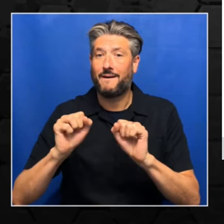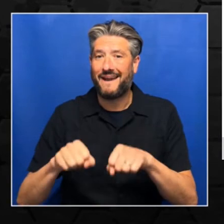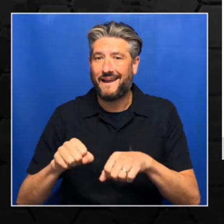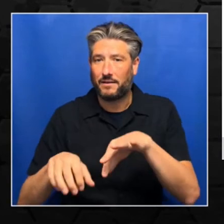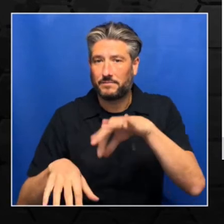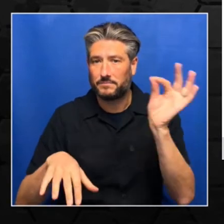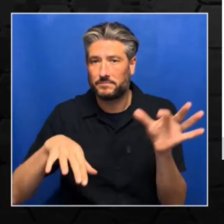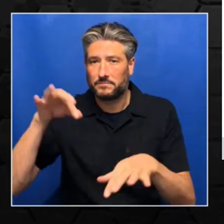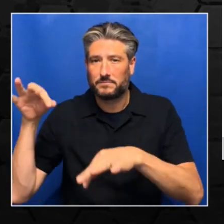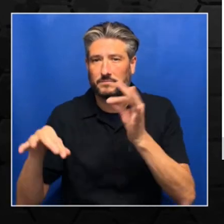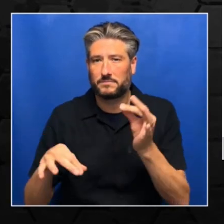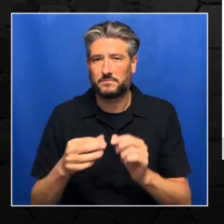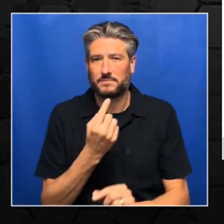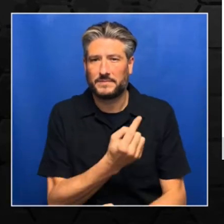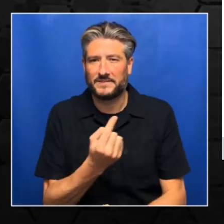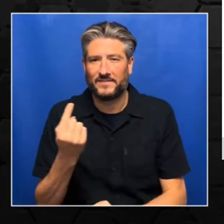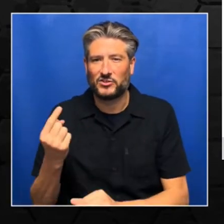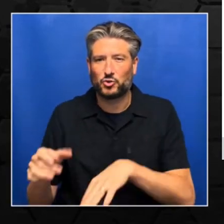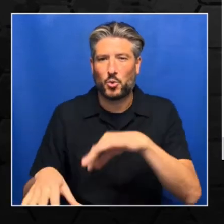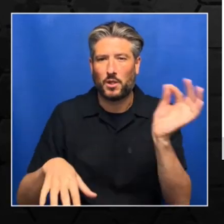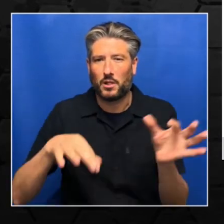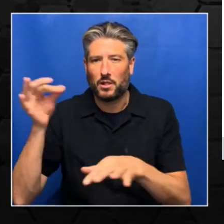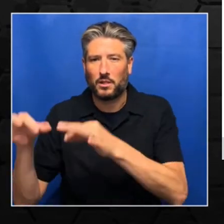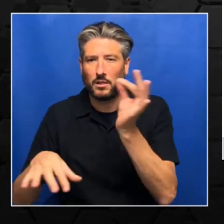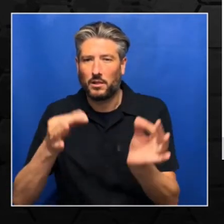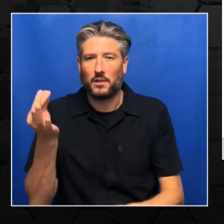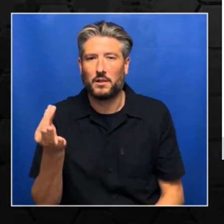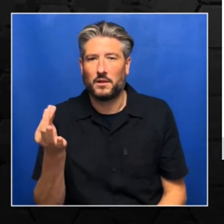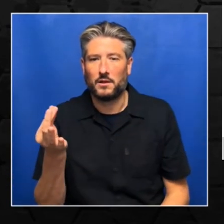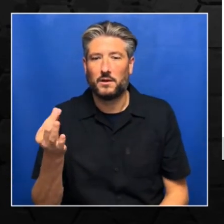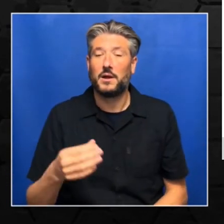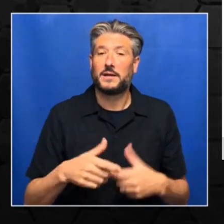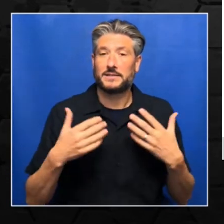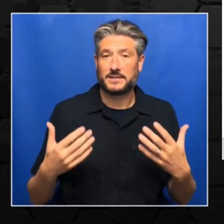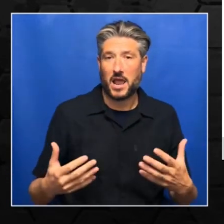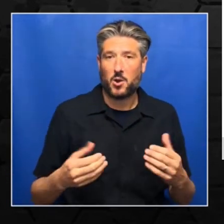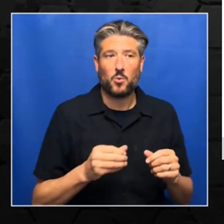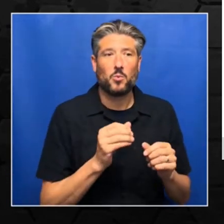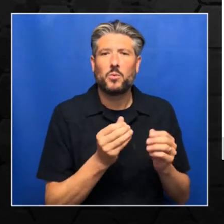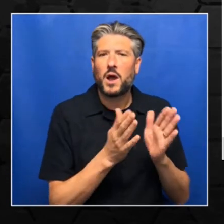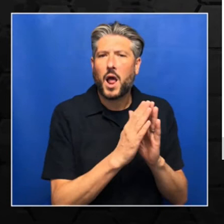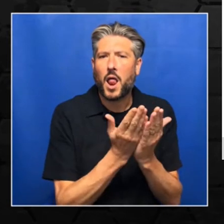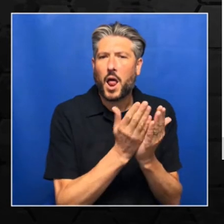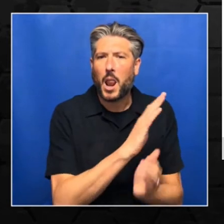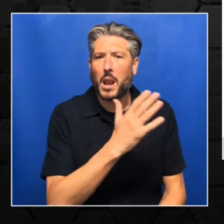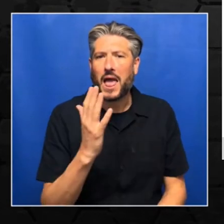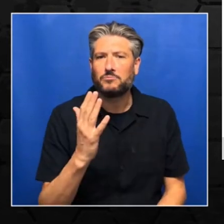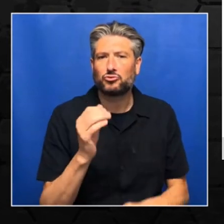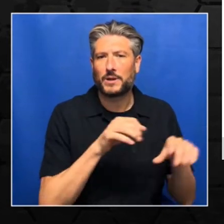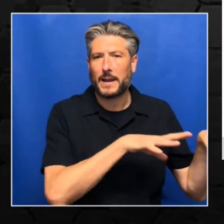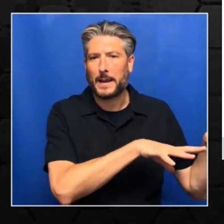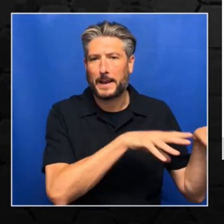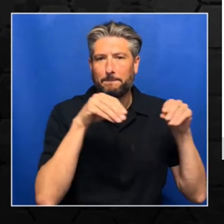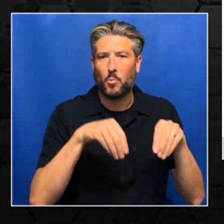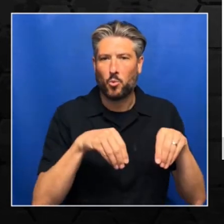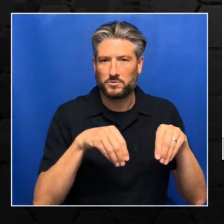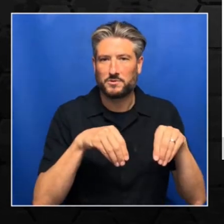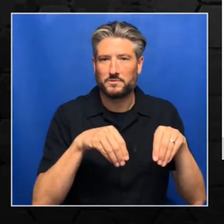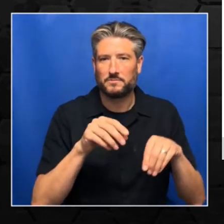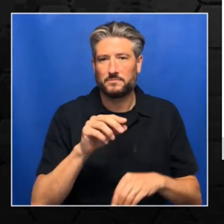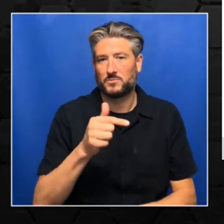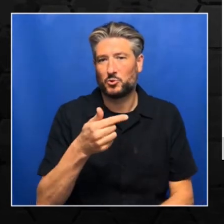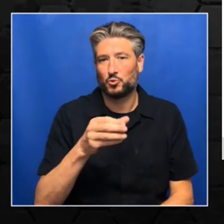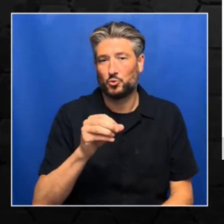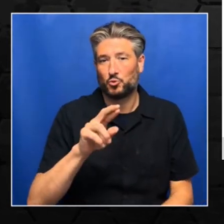So over here we are going to import the libraries. As you can see, we have import torch. And then we're going to